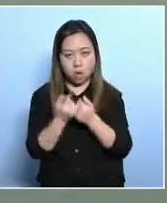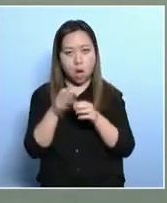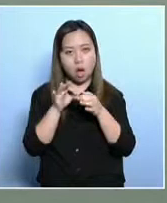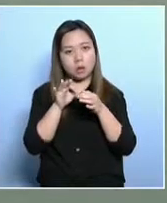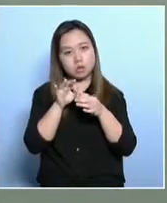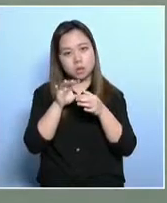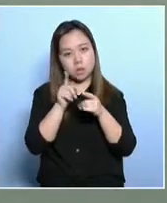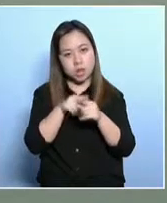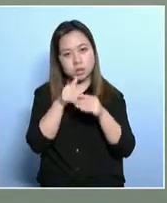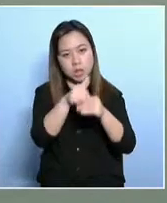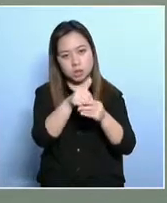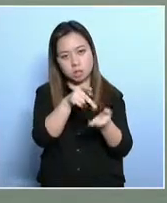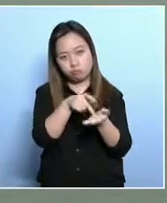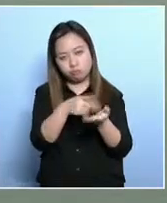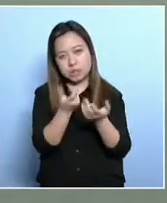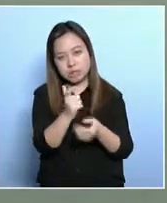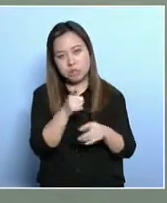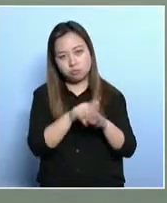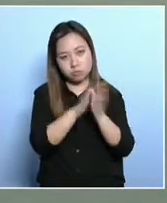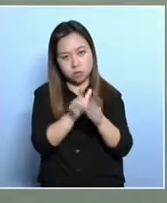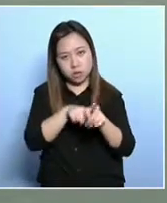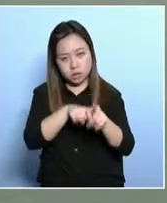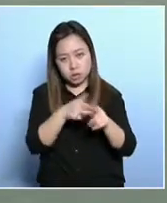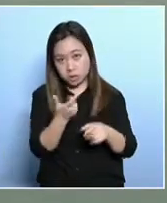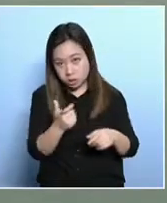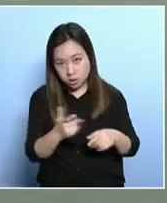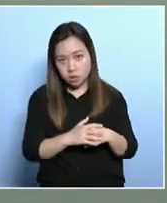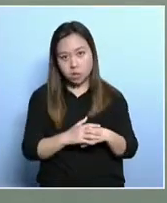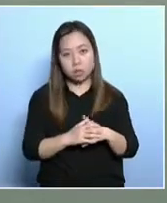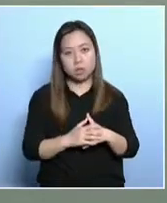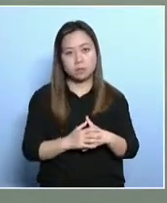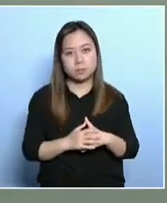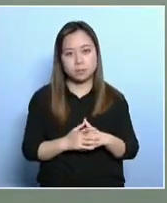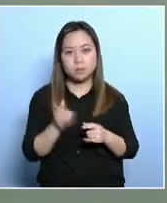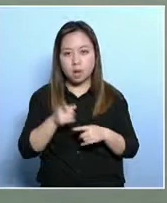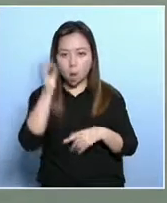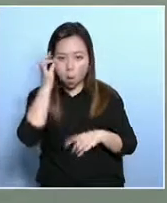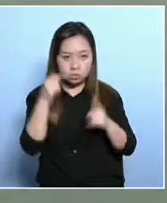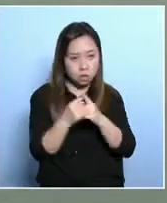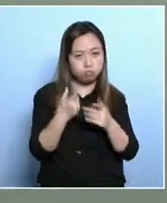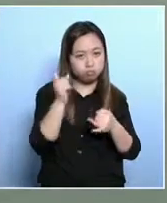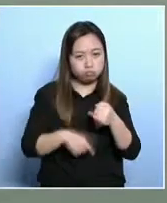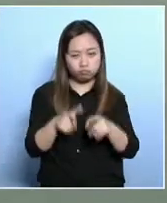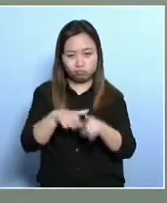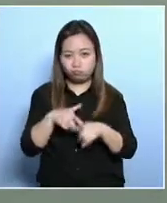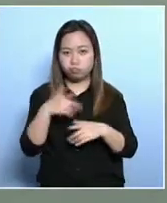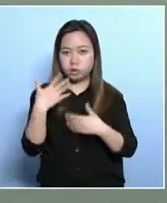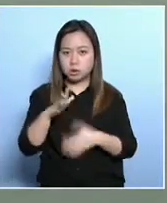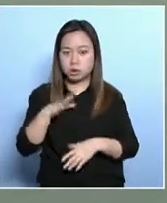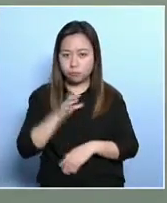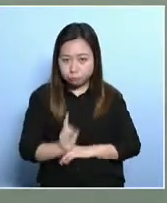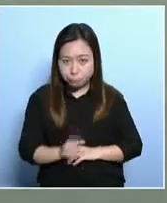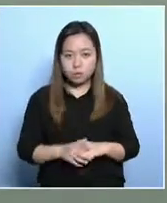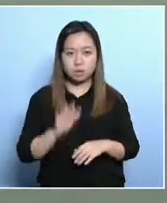it sometimes is based on the data for